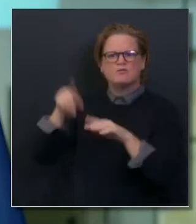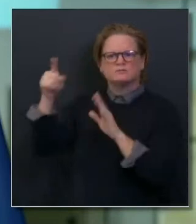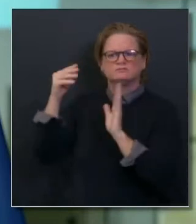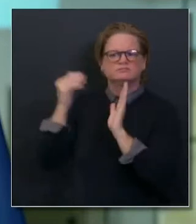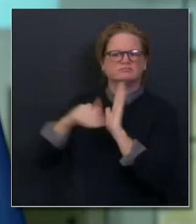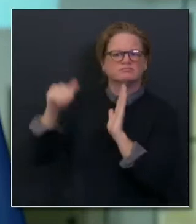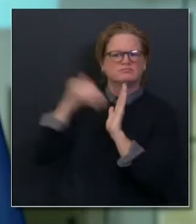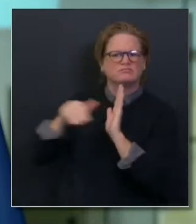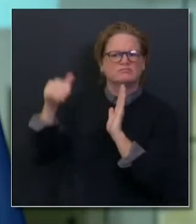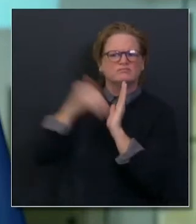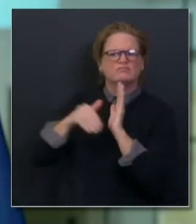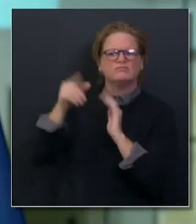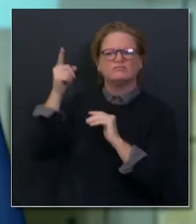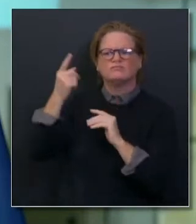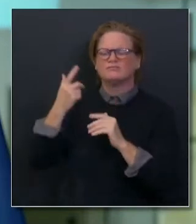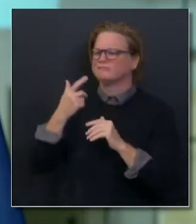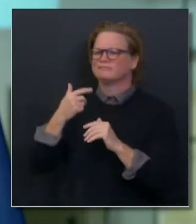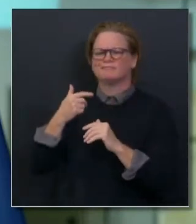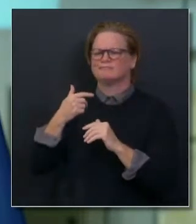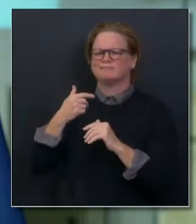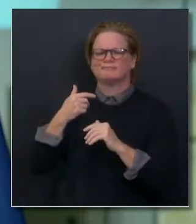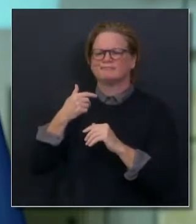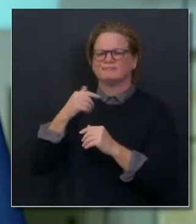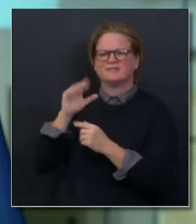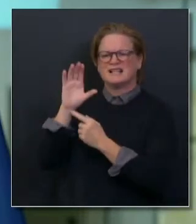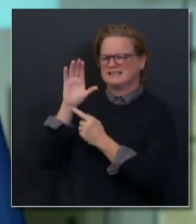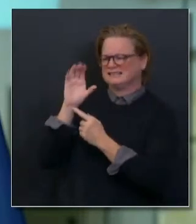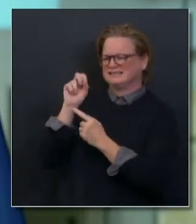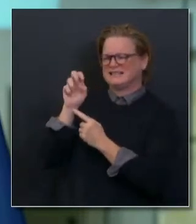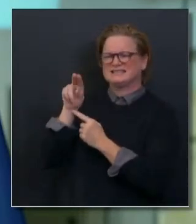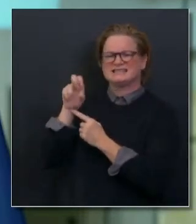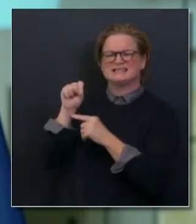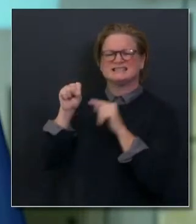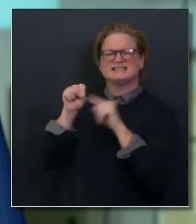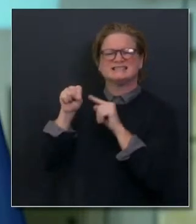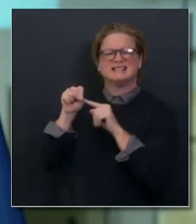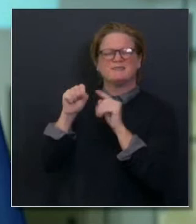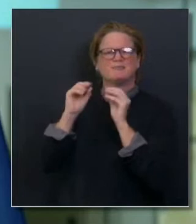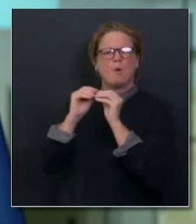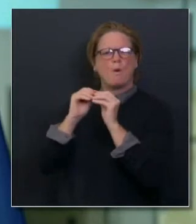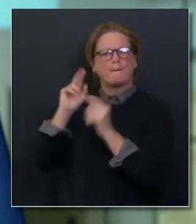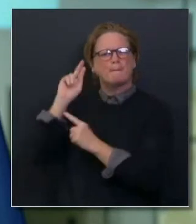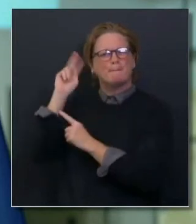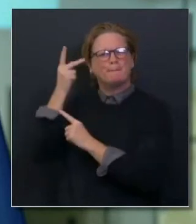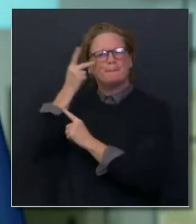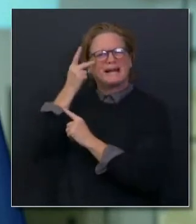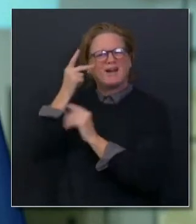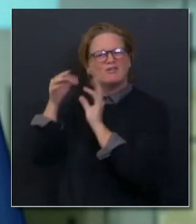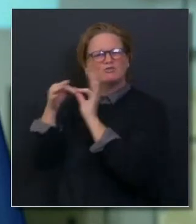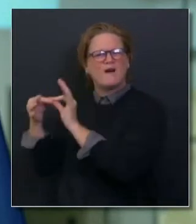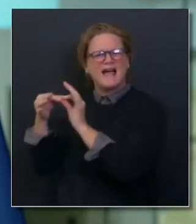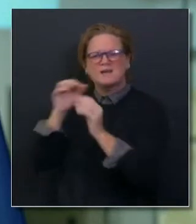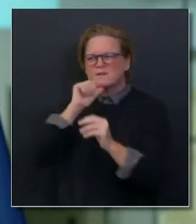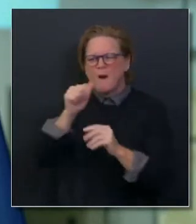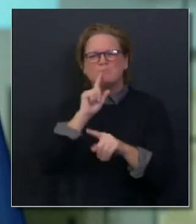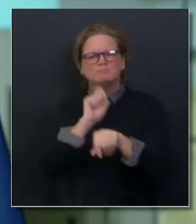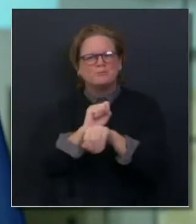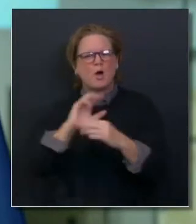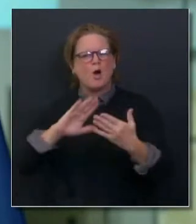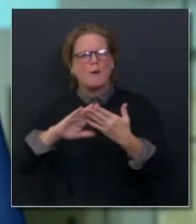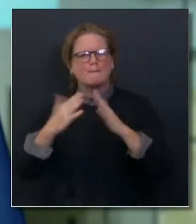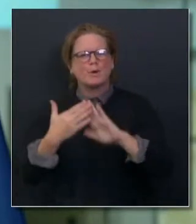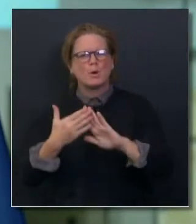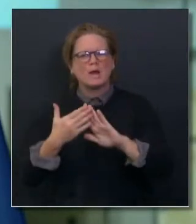really politicize the census process, to scare diverse communities, particularly undocumented communities or mixed families,